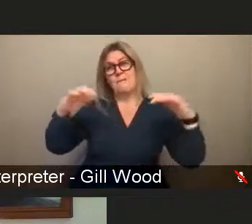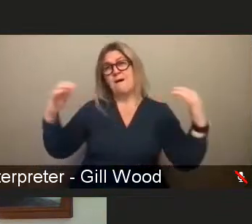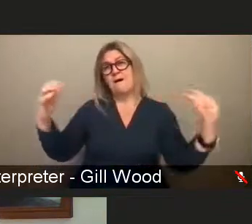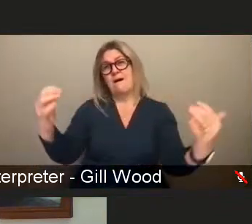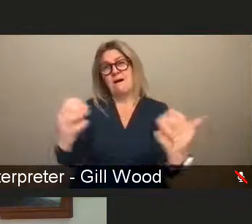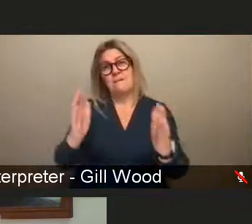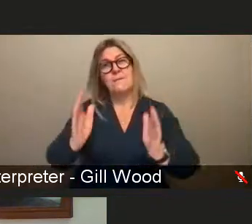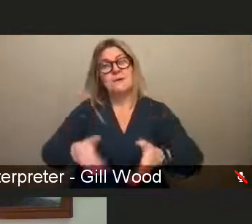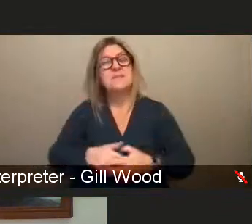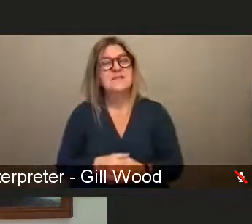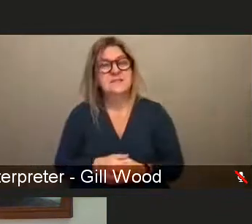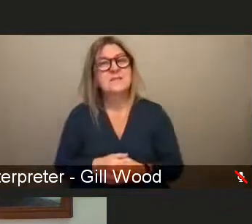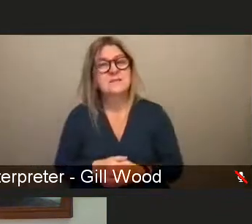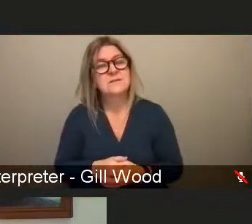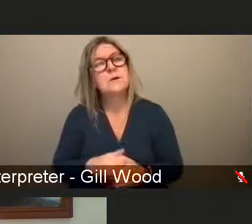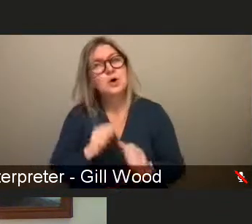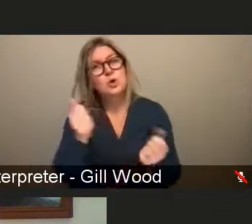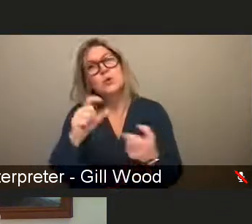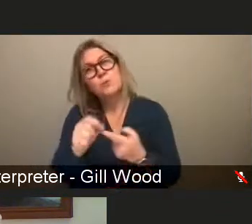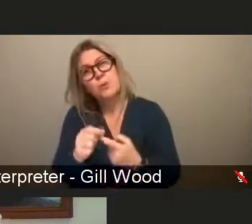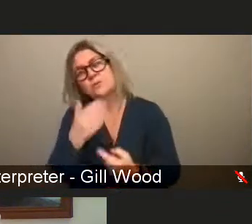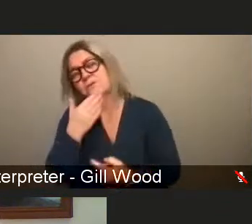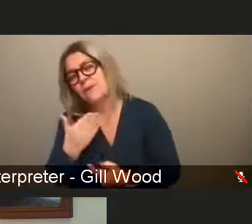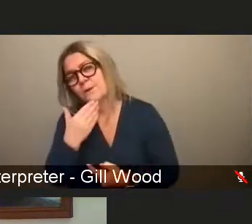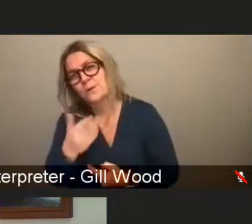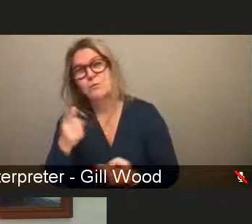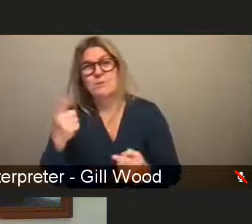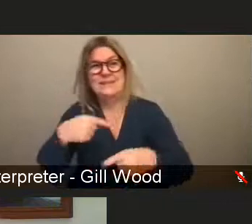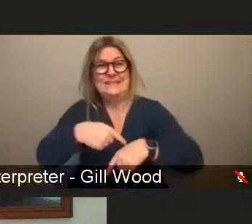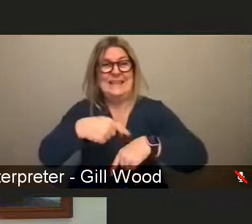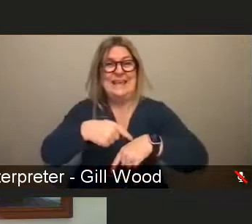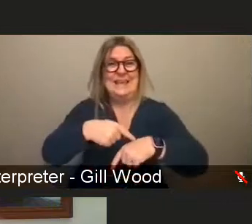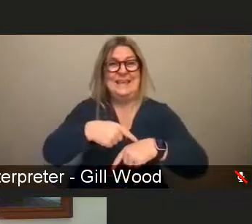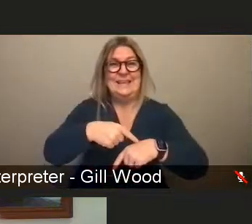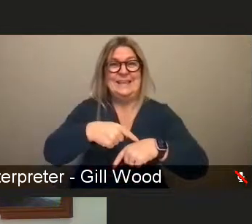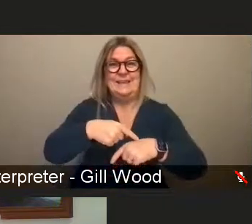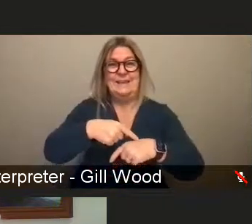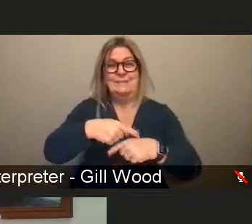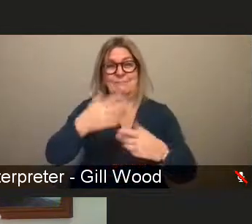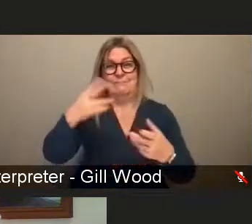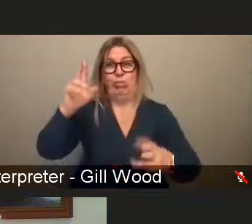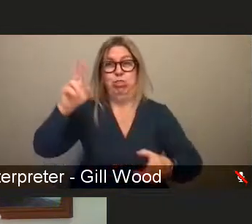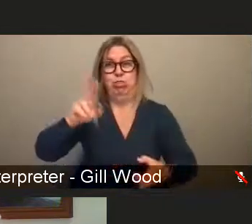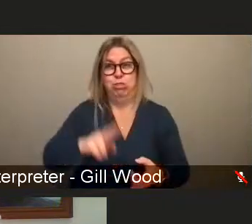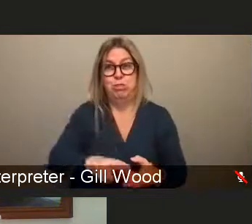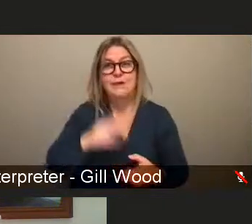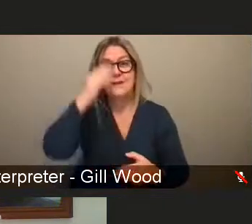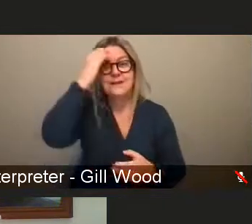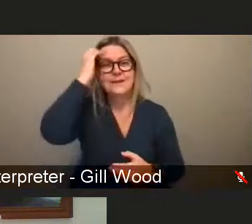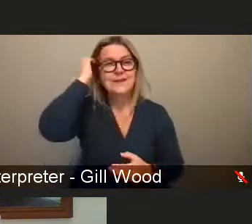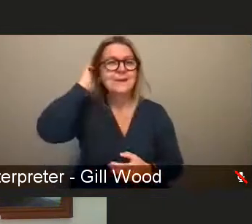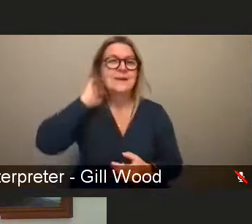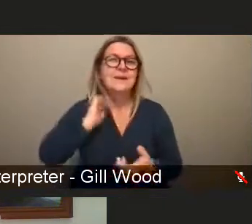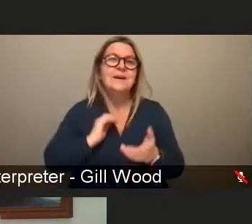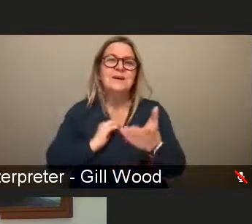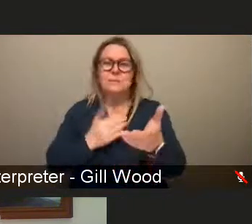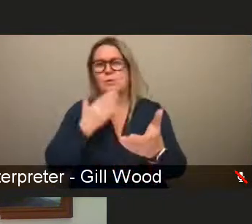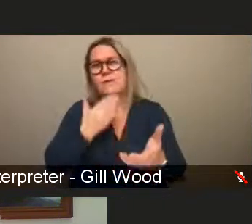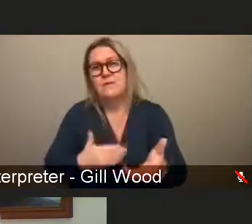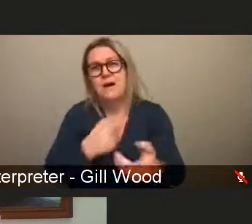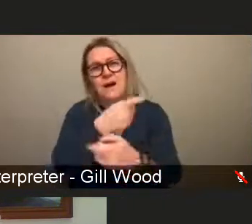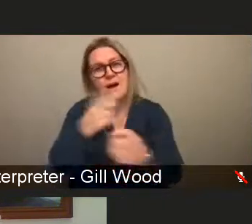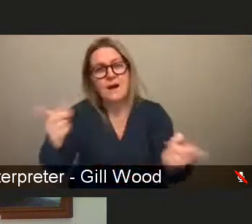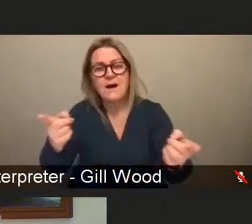points but unfortunately we are um kind of running out of time but i would like to thank everyone for their